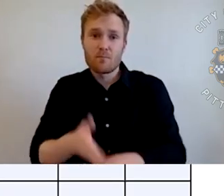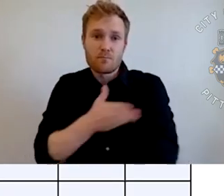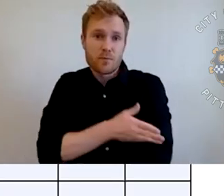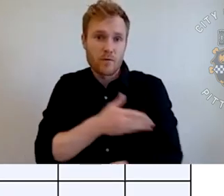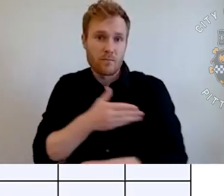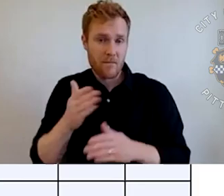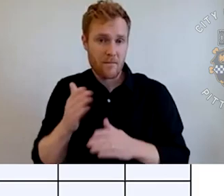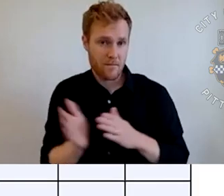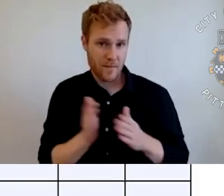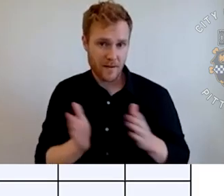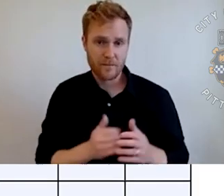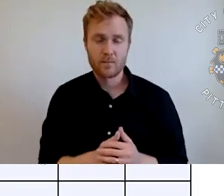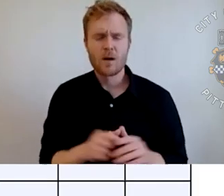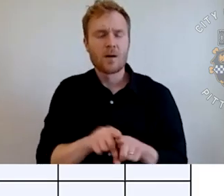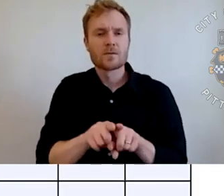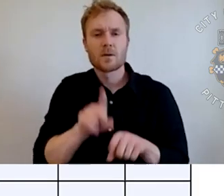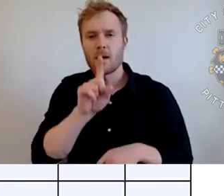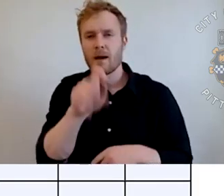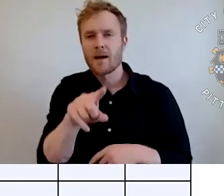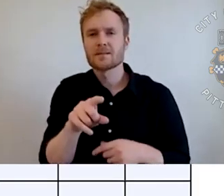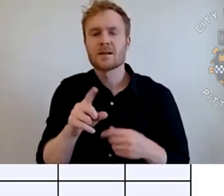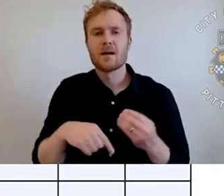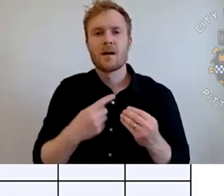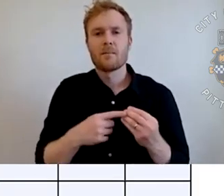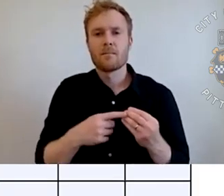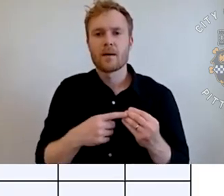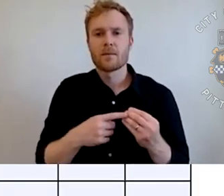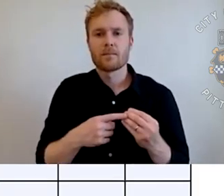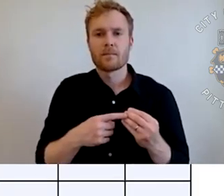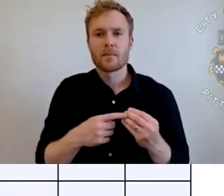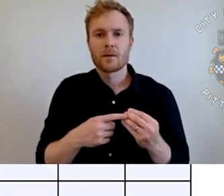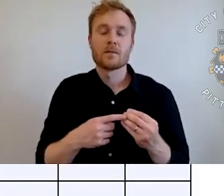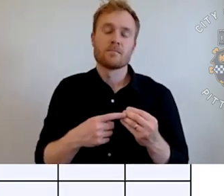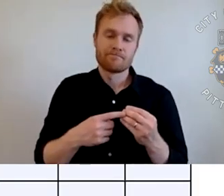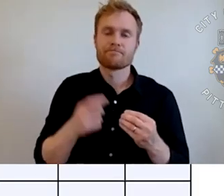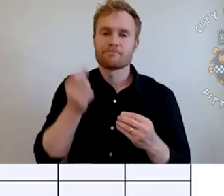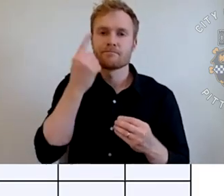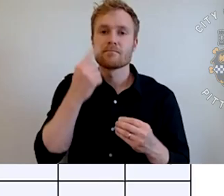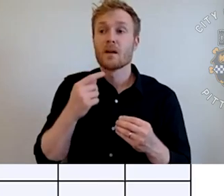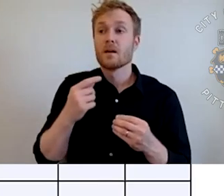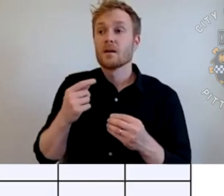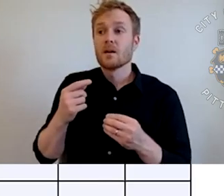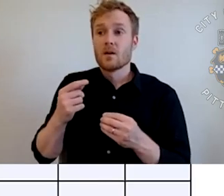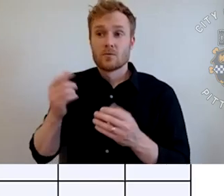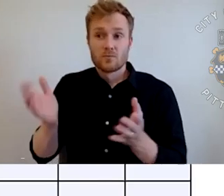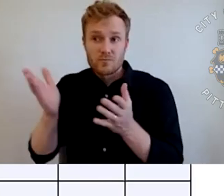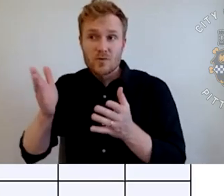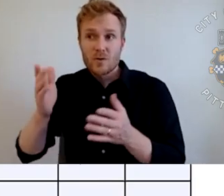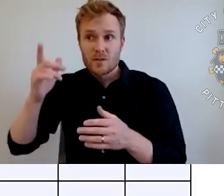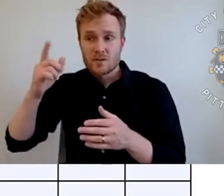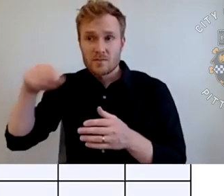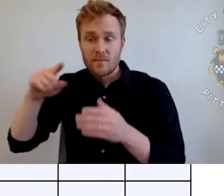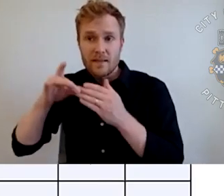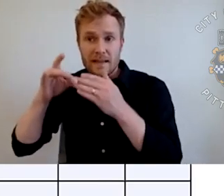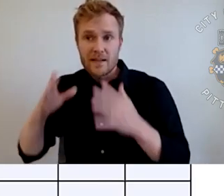projects. We also ask questions to get the project managers and department leadership thinking in their own words about why this